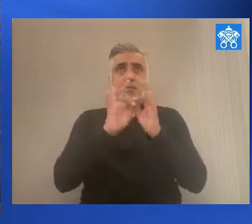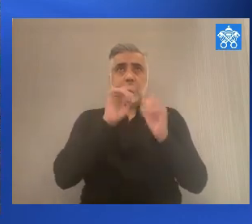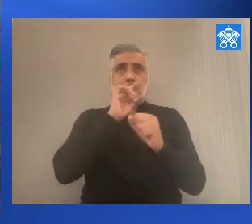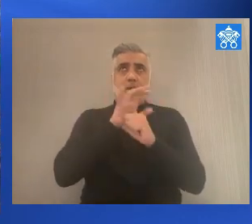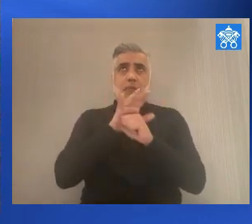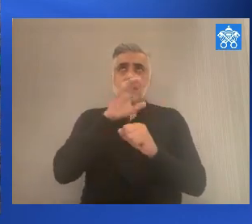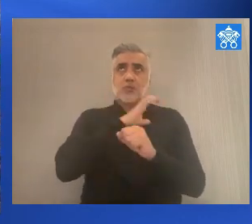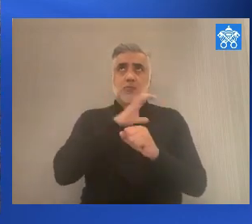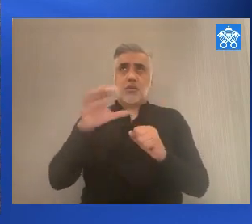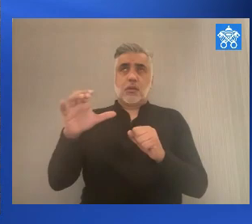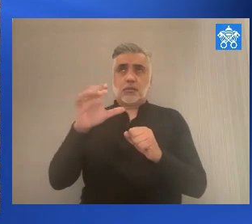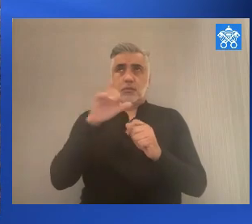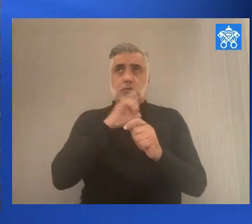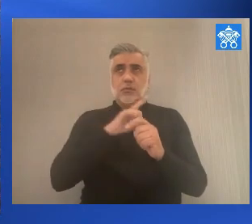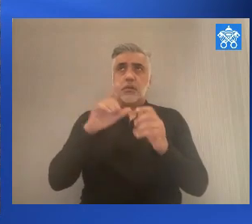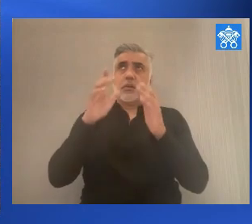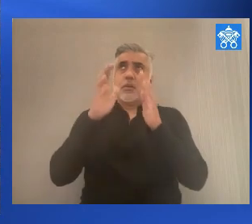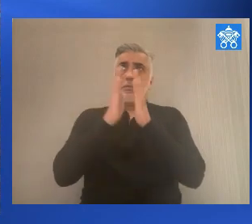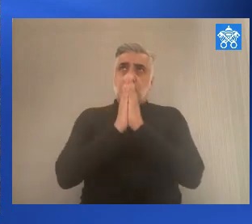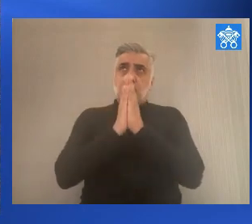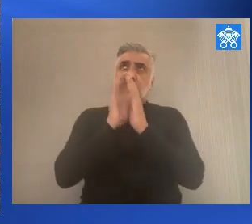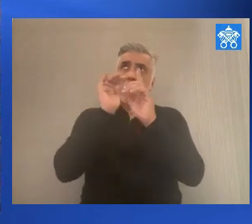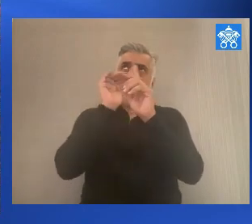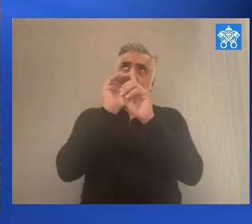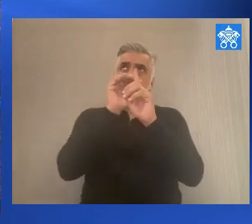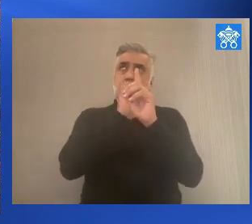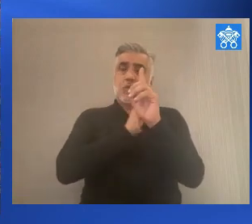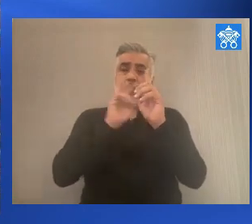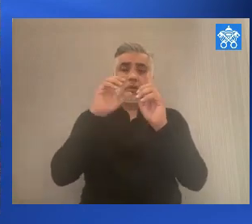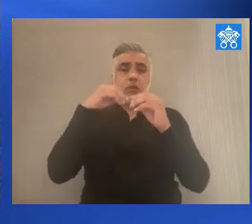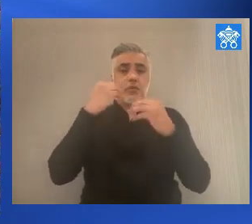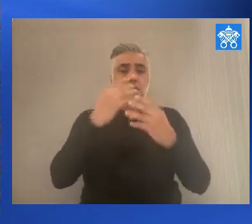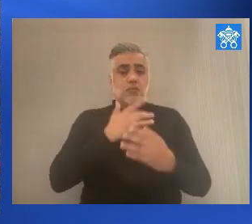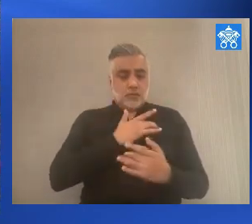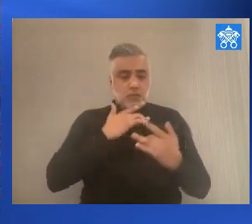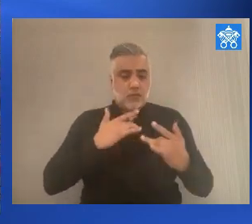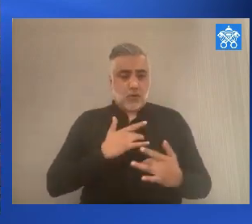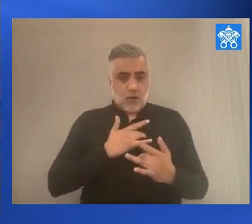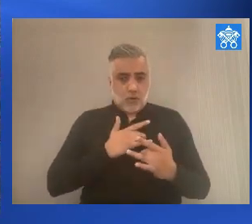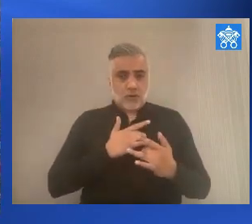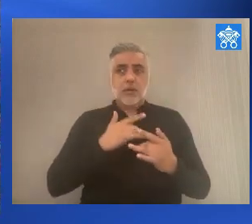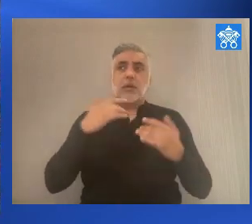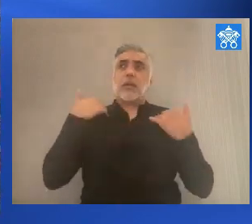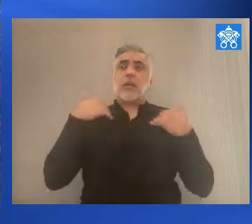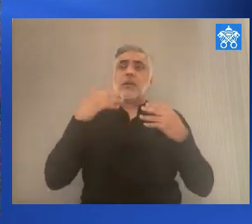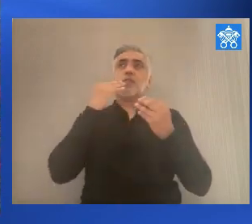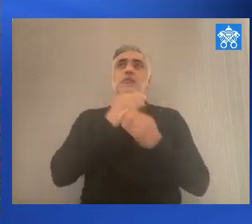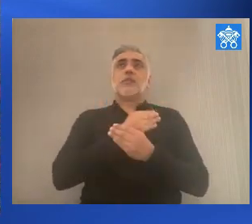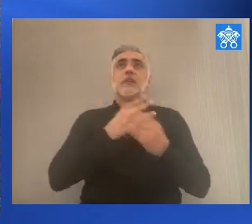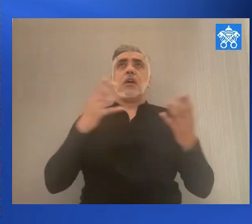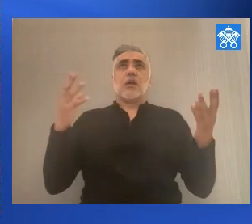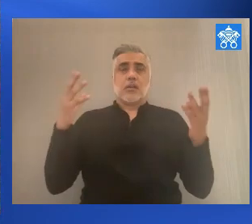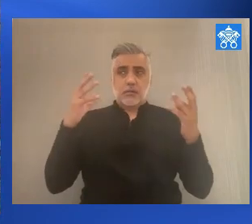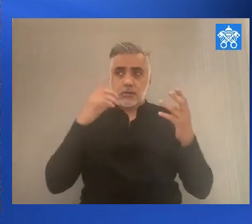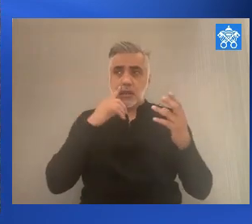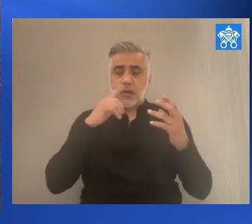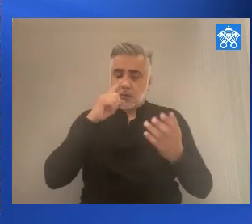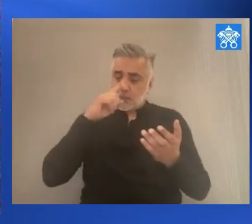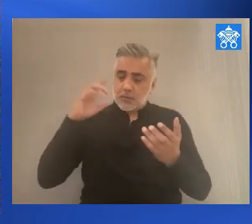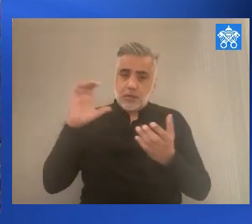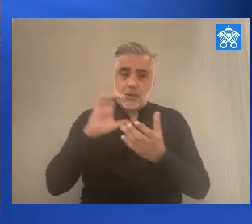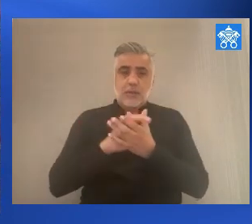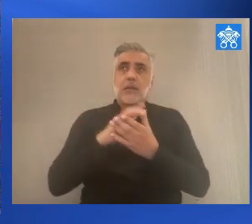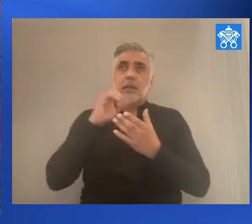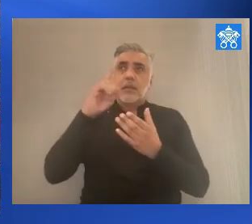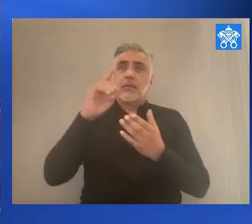Grazie a Tua, quesumus Domine, mentibus nostri sin funde, che angelo un siante, Christi, figli tu, incarnazione coniovim, per